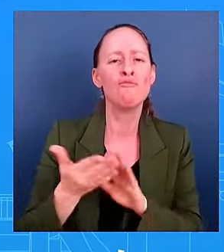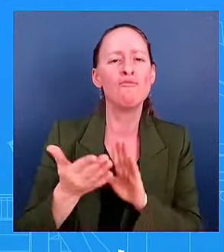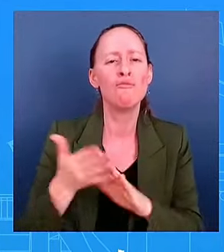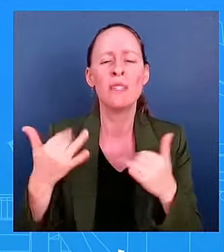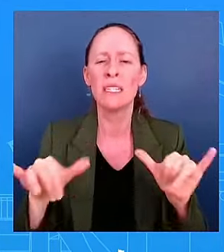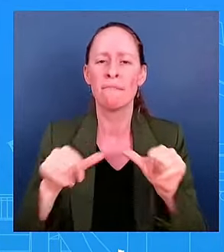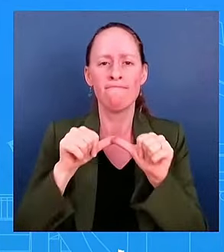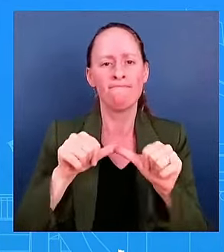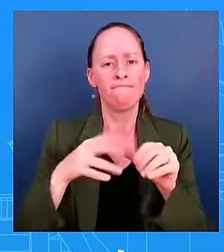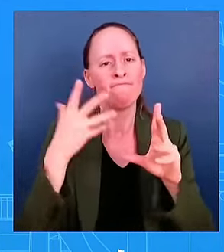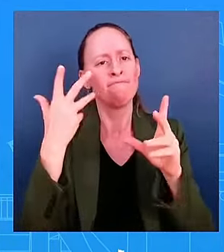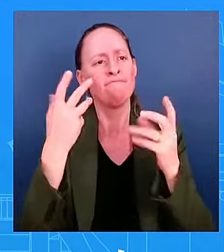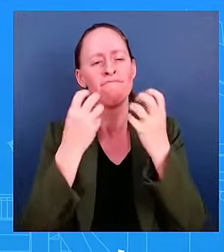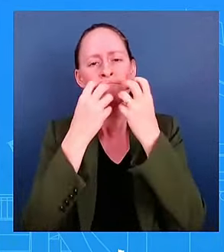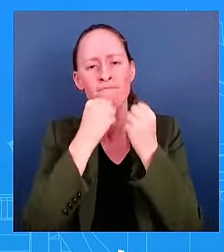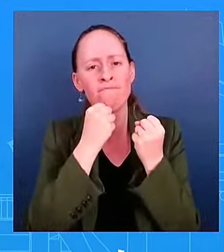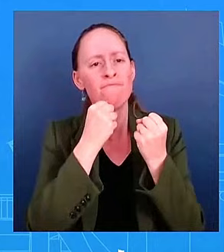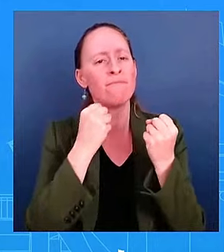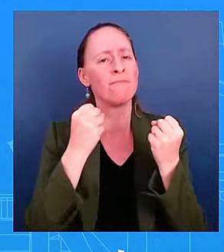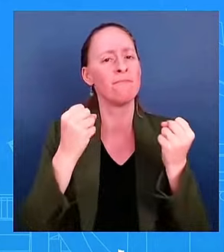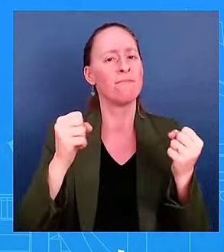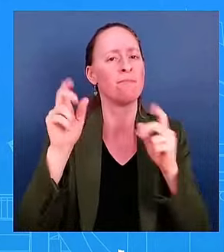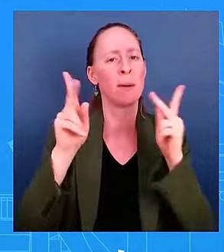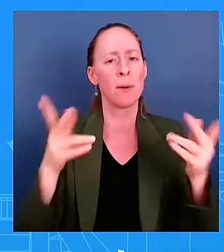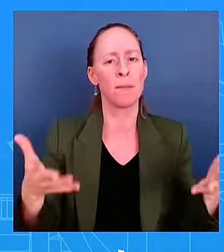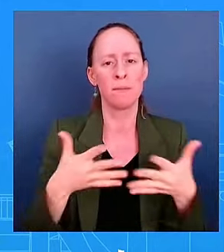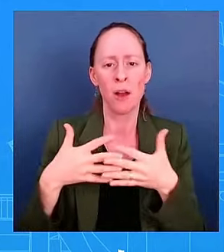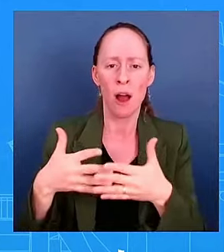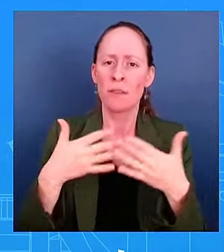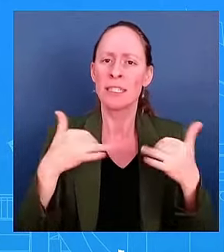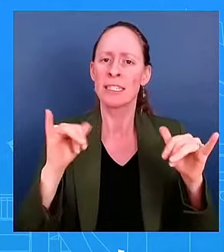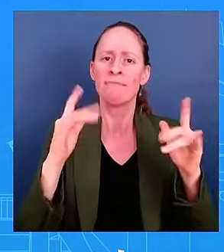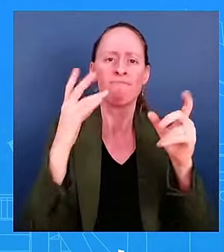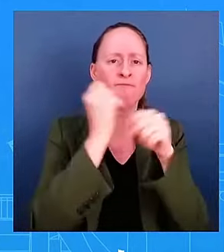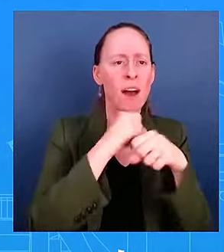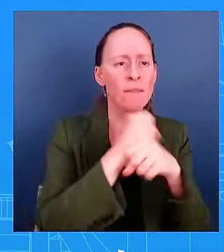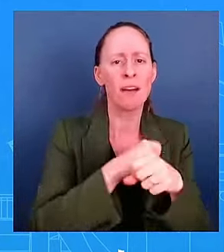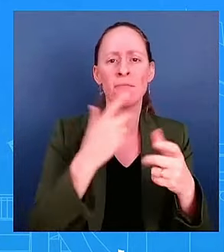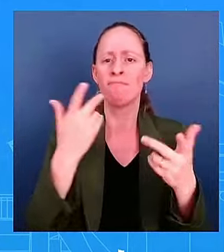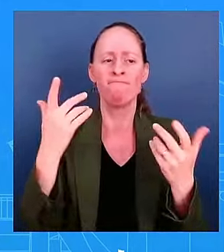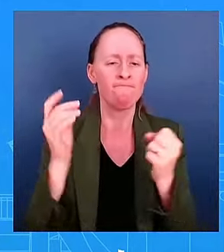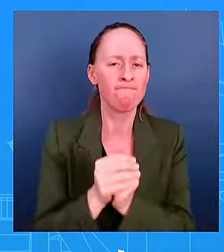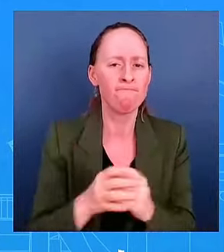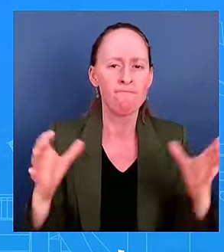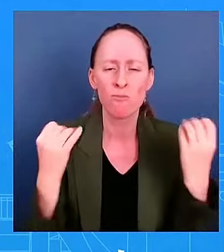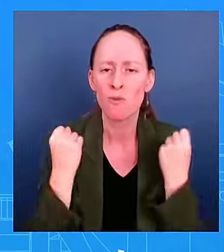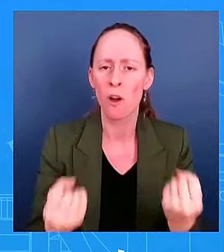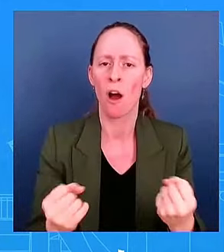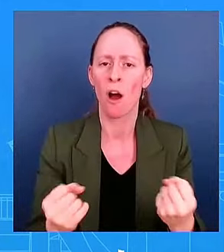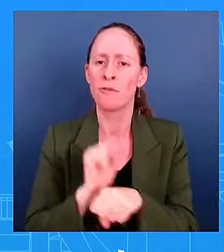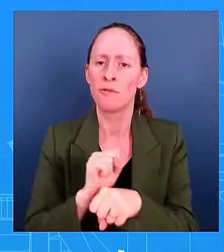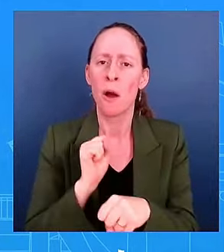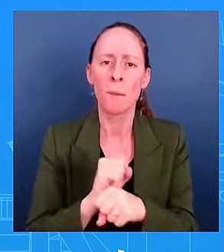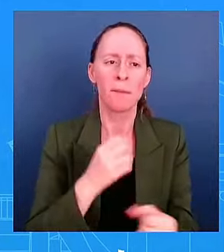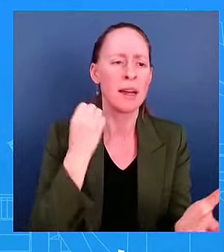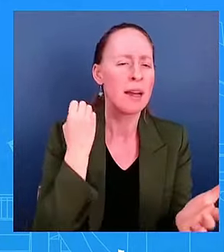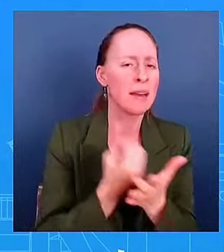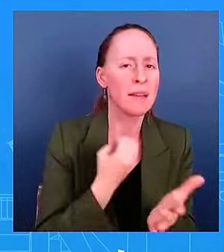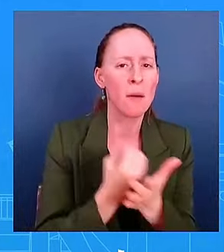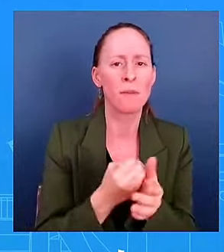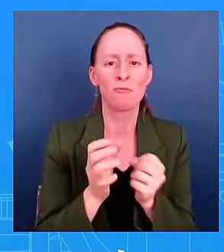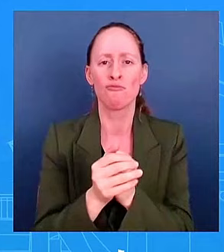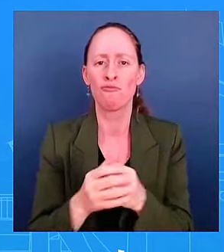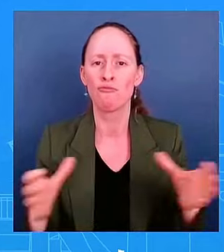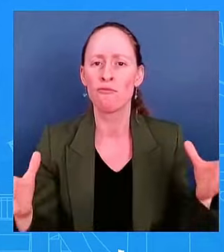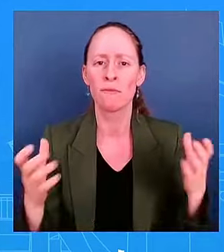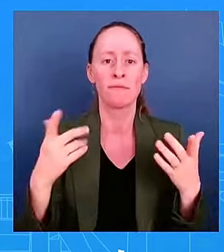economy that works for all, continue to create good paying jobs, expand health care. That is the President's focus. That